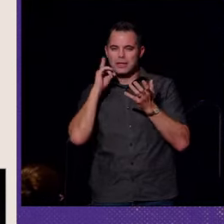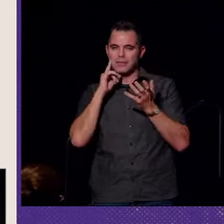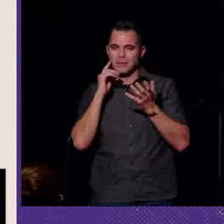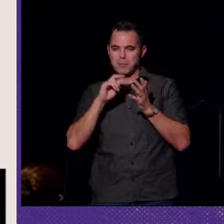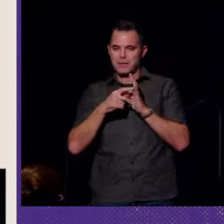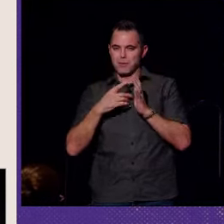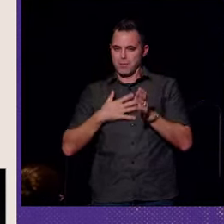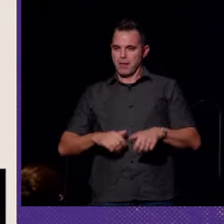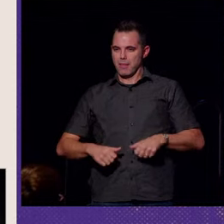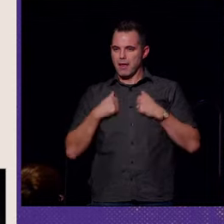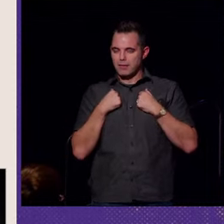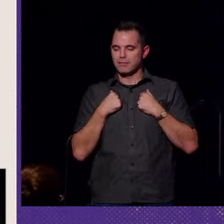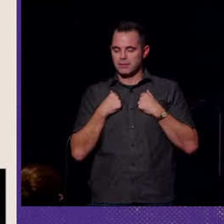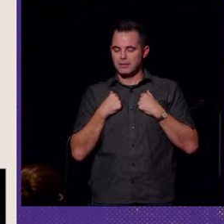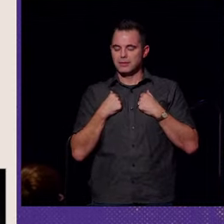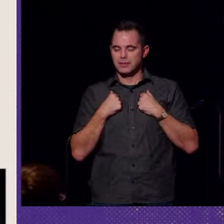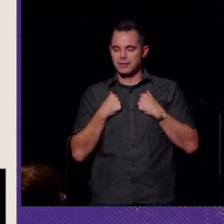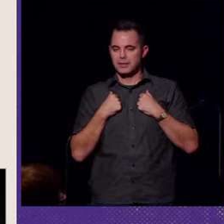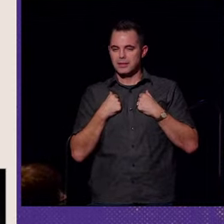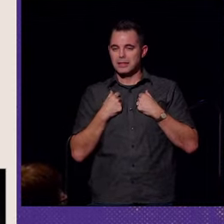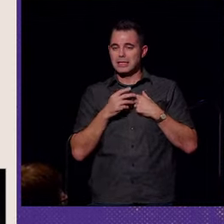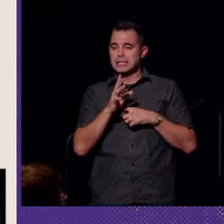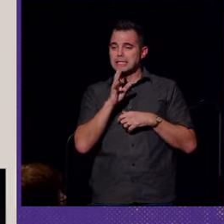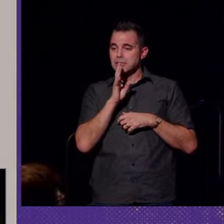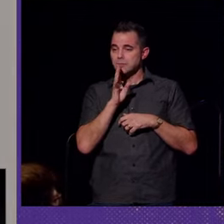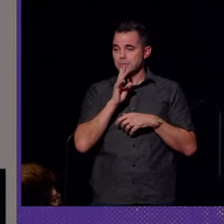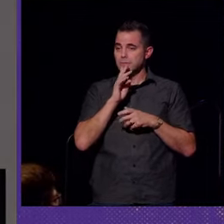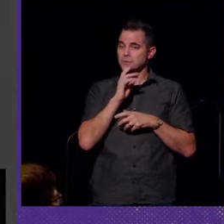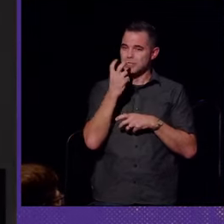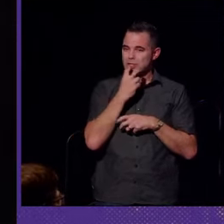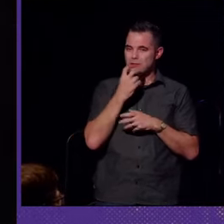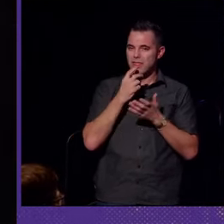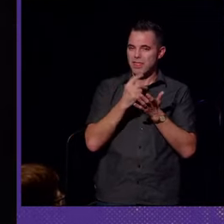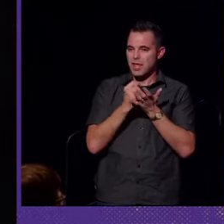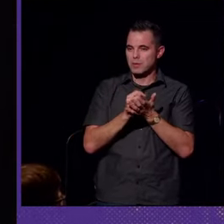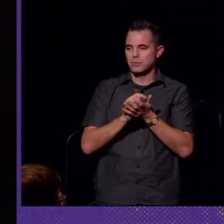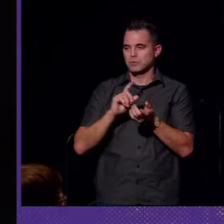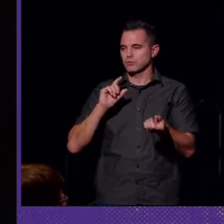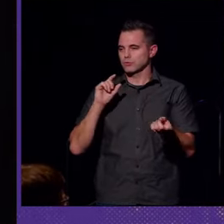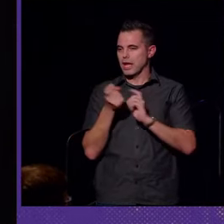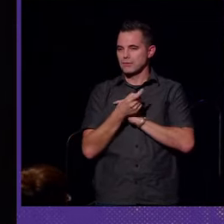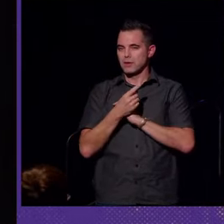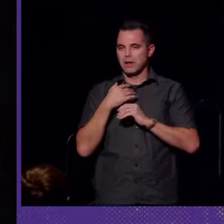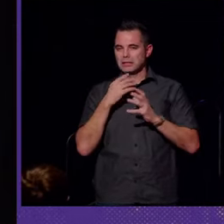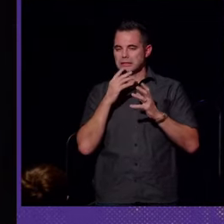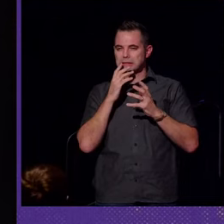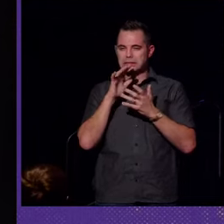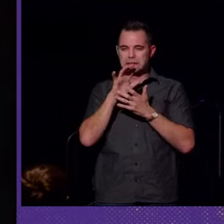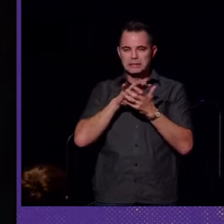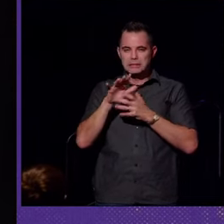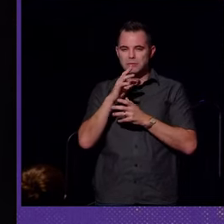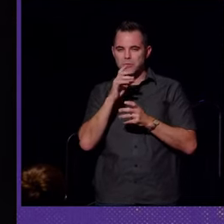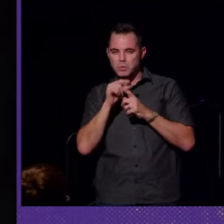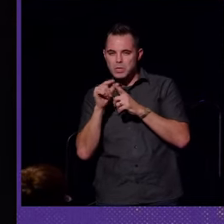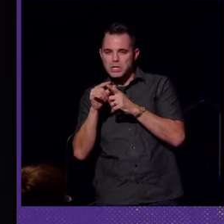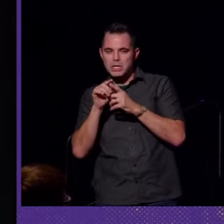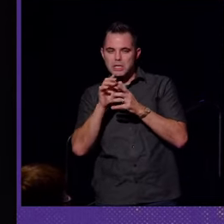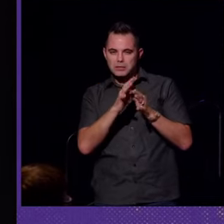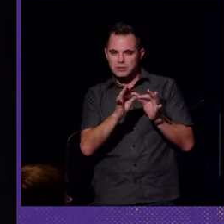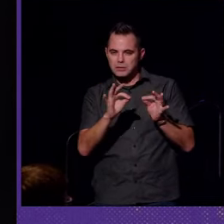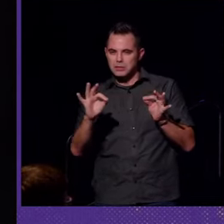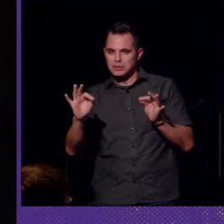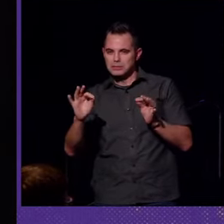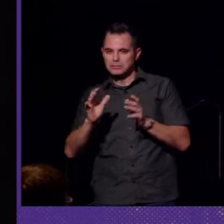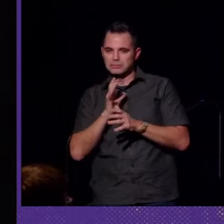mean for my life. Speech therapy would transform garbled strands of words into articulated